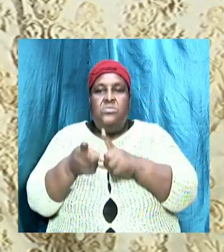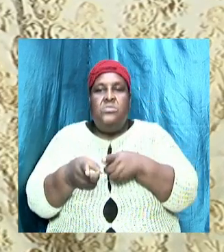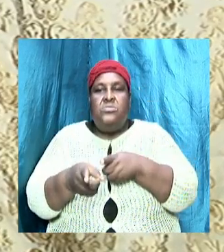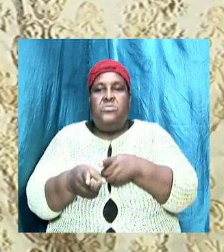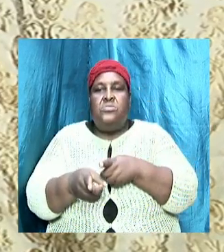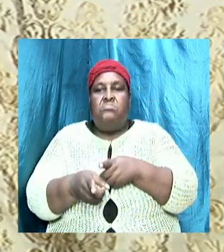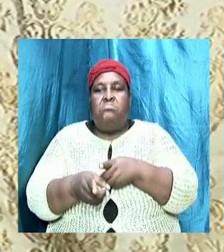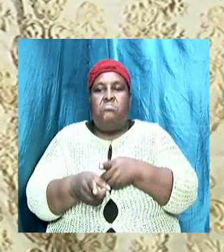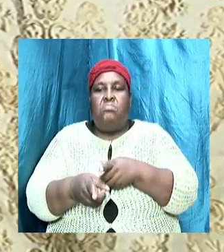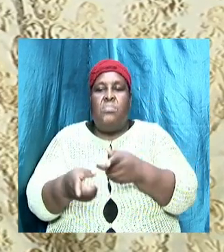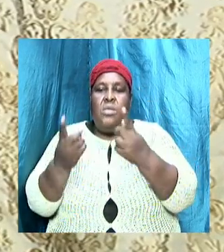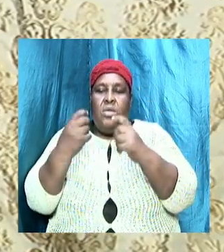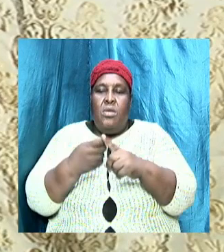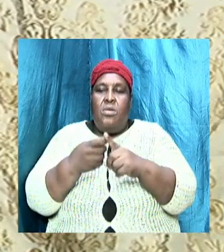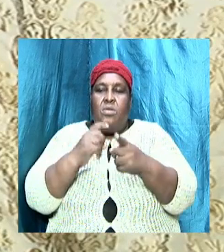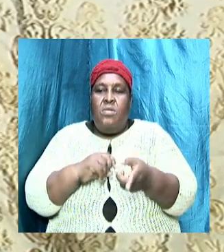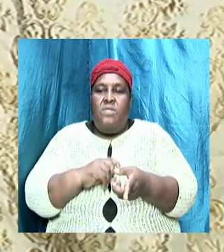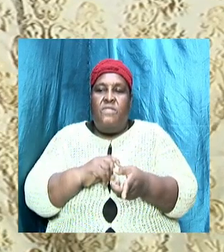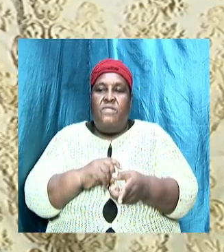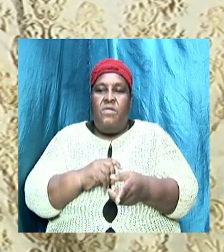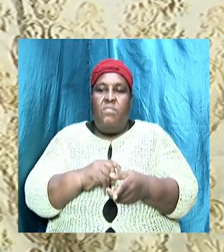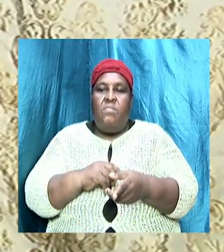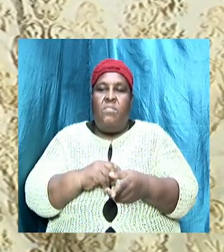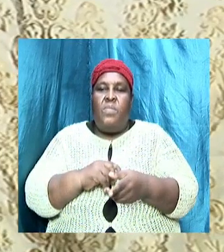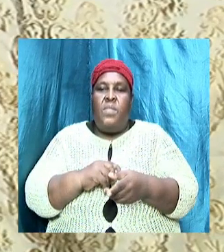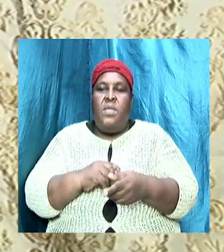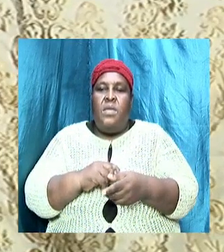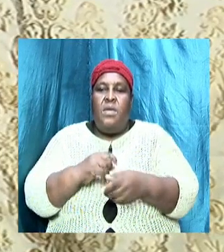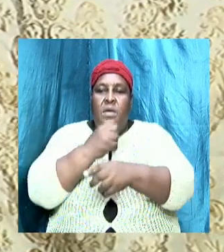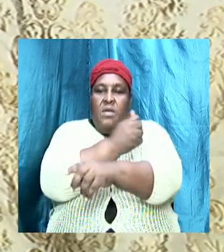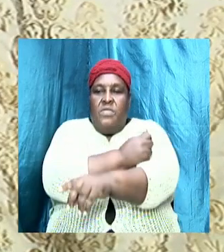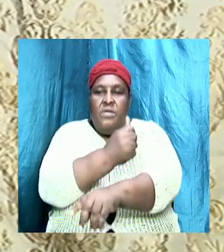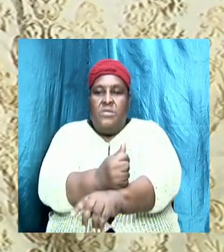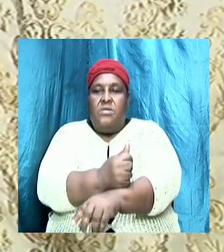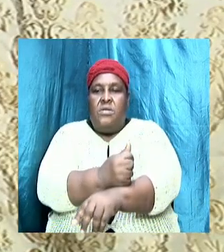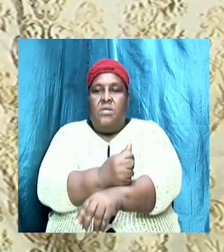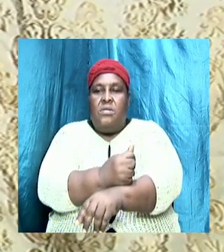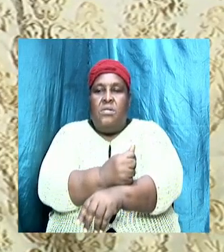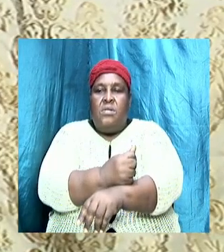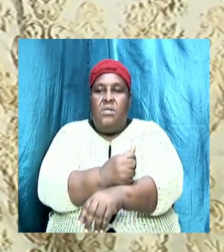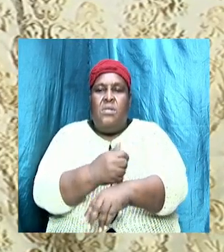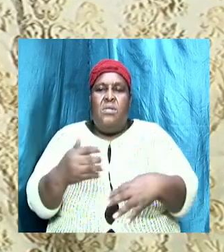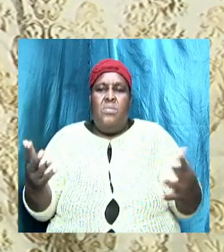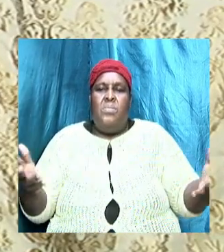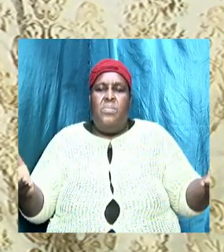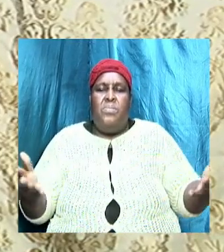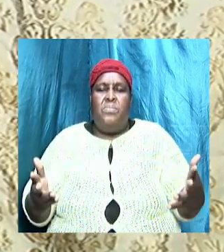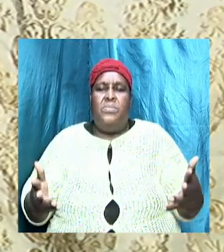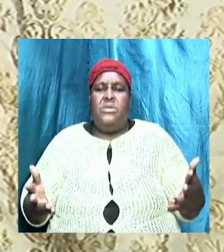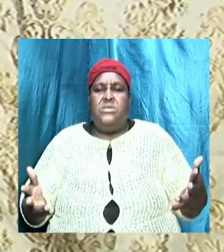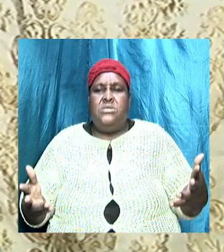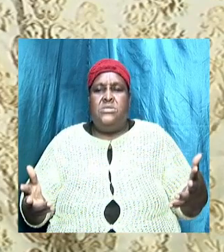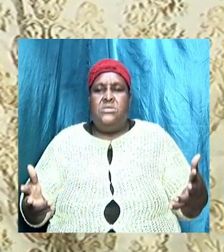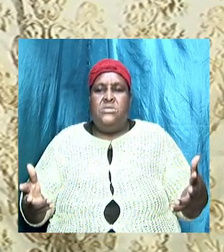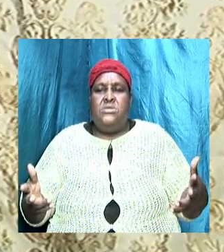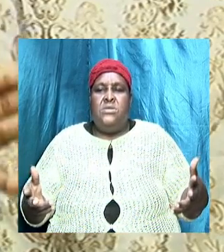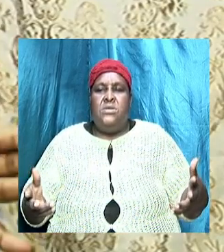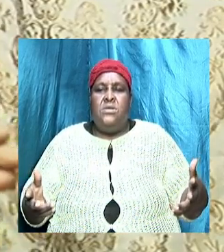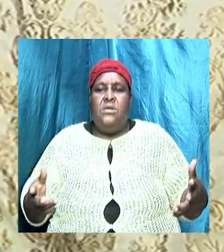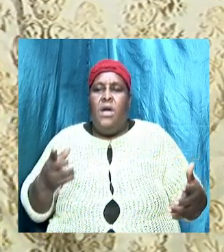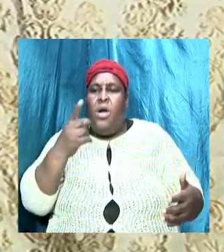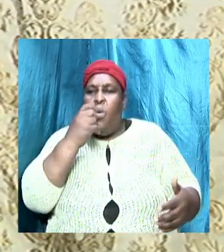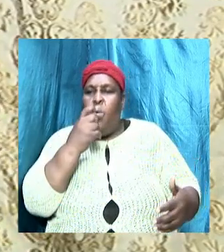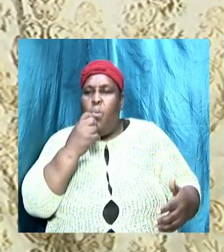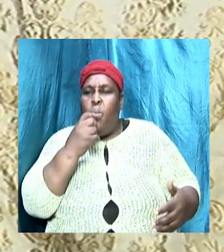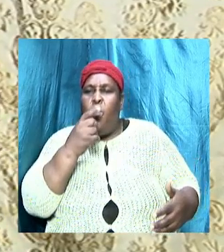and it comes from a source of authority so what really it depends on who